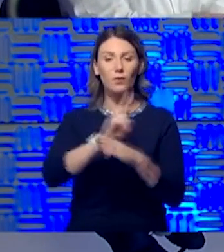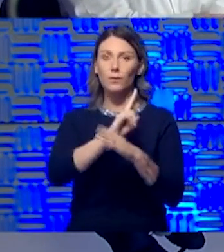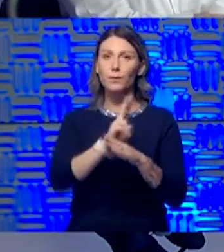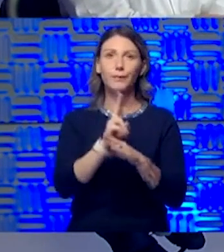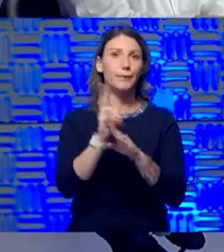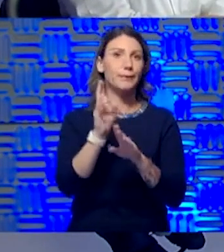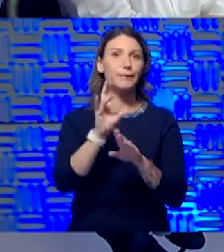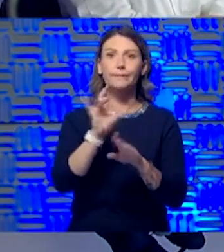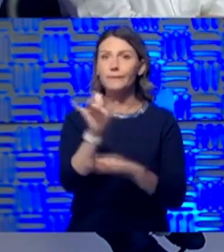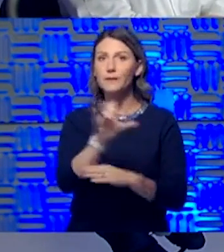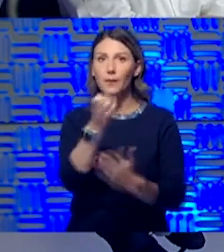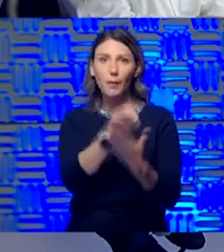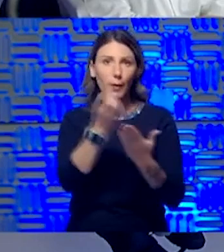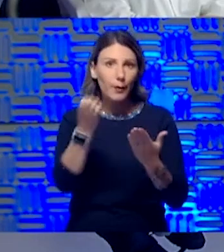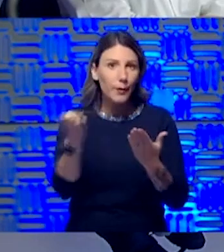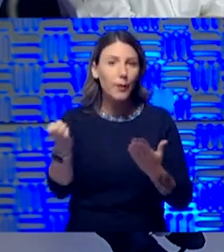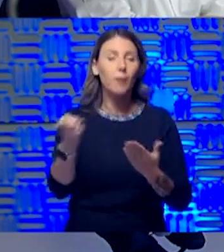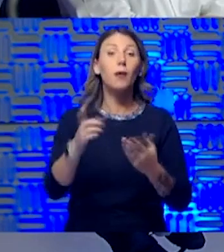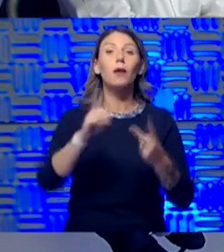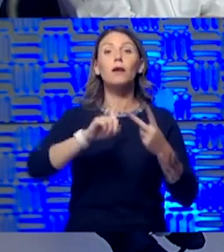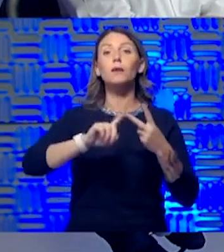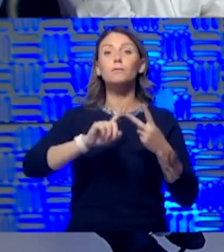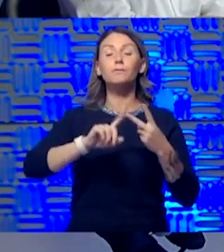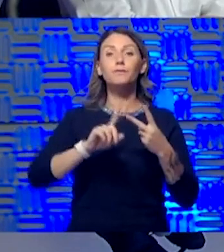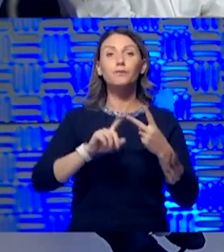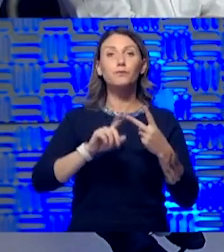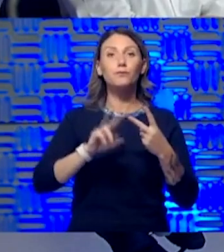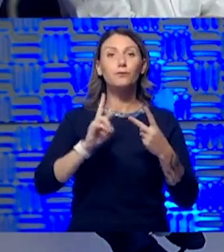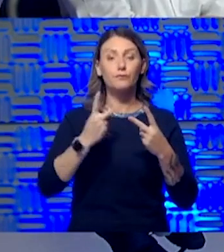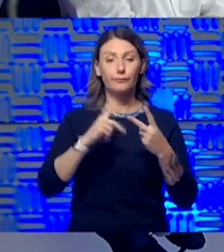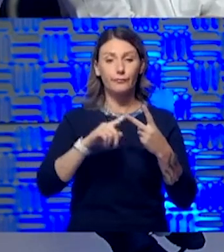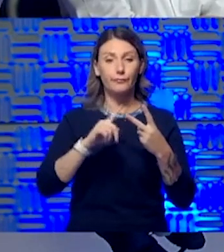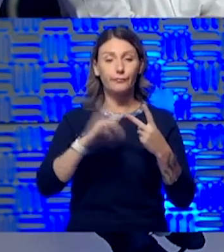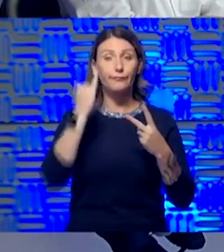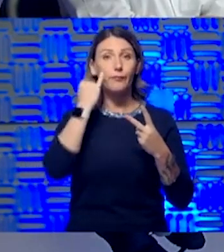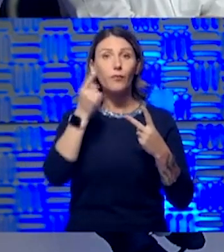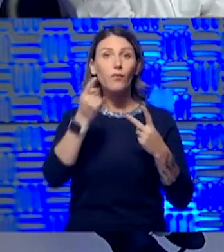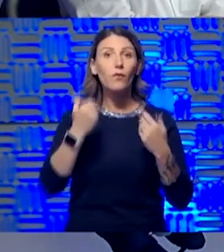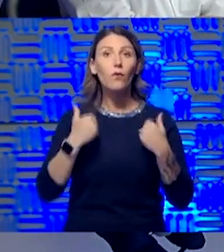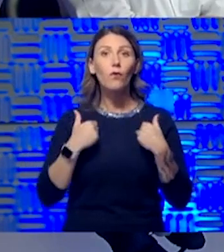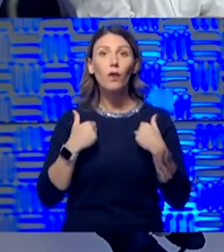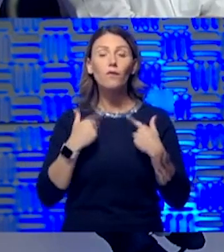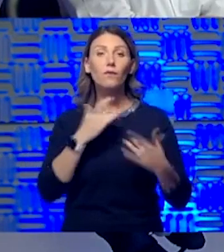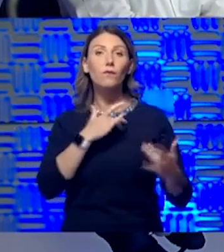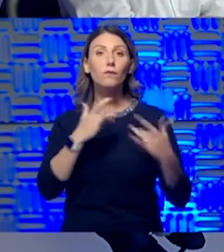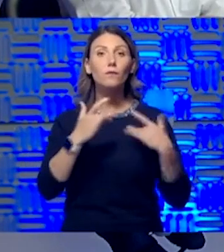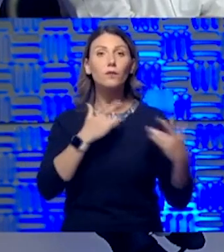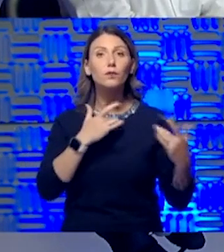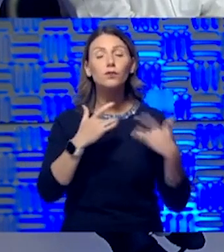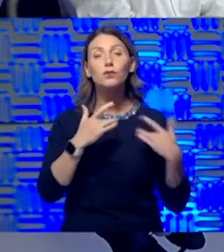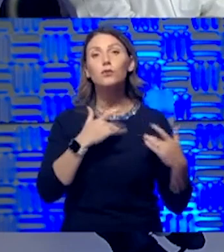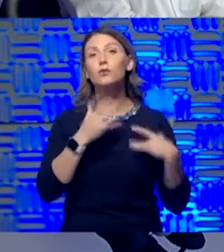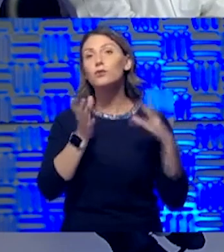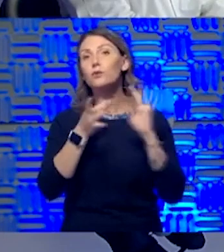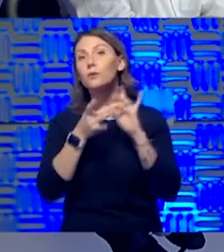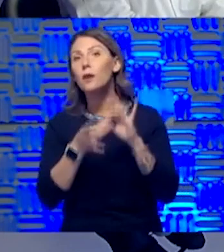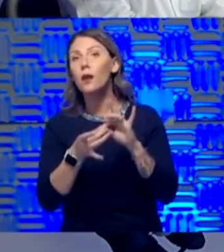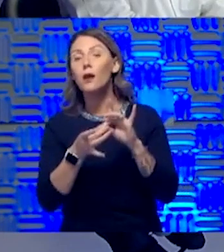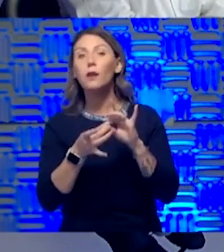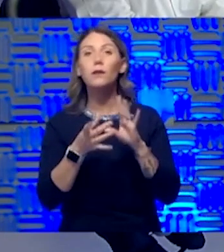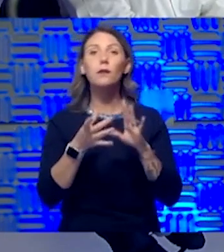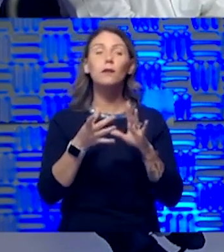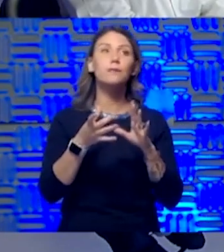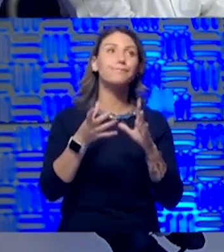throughout the day? then two, if you were to have concerns or want to get